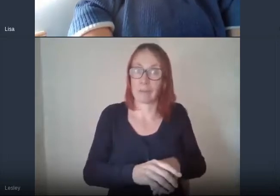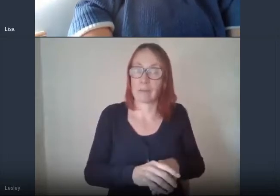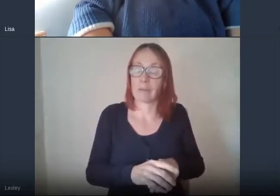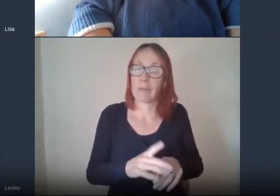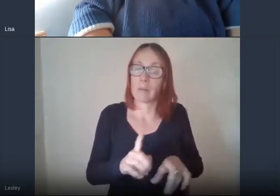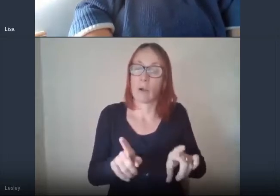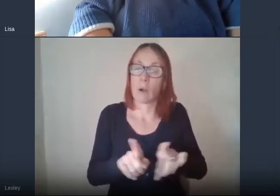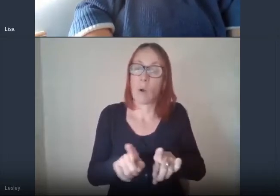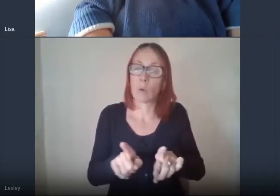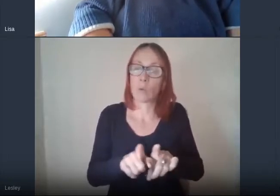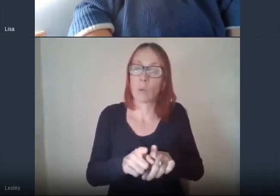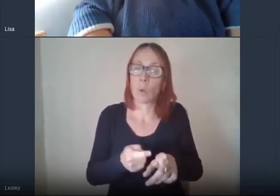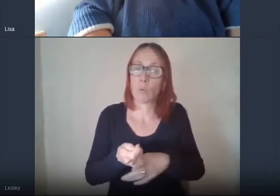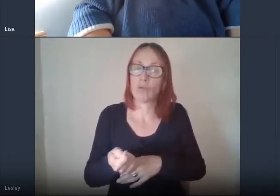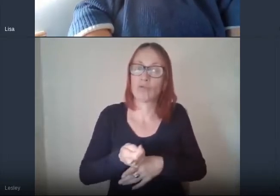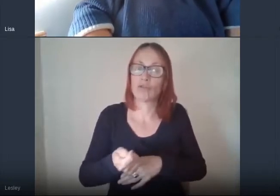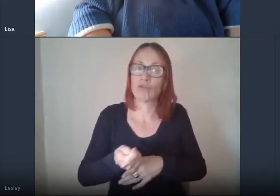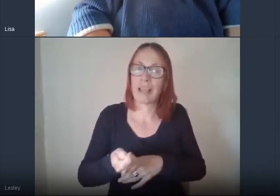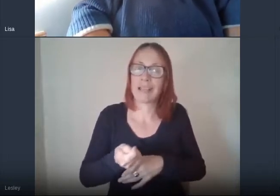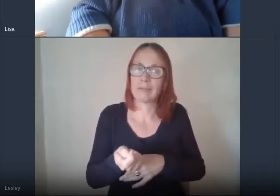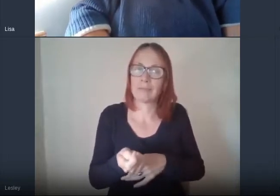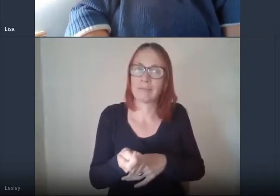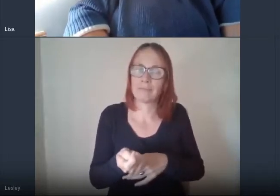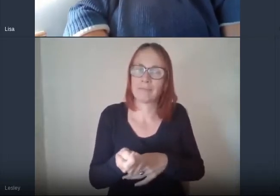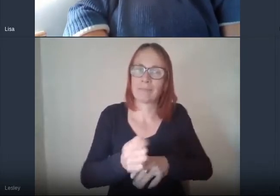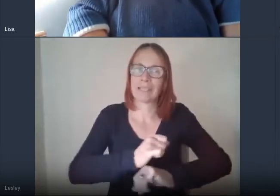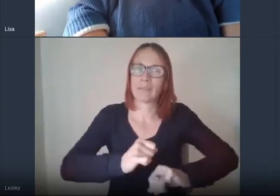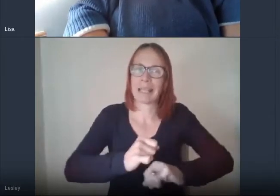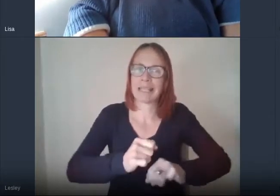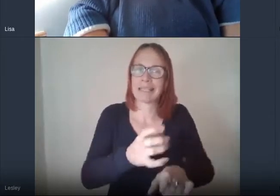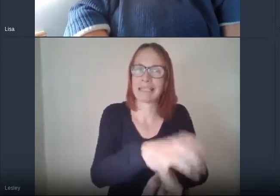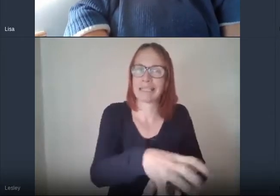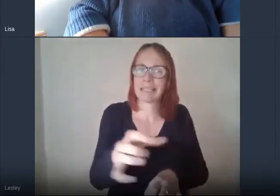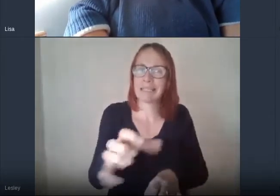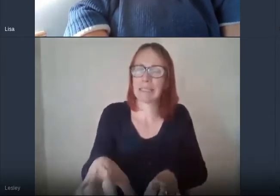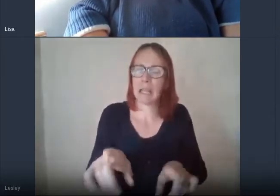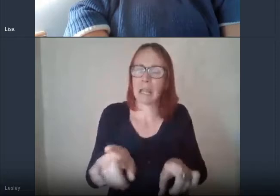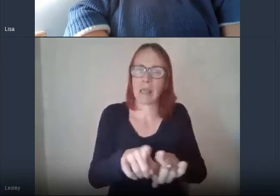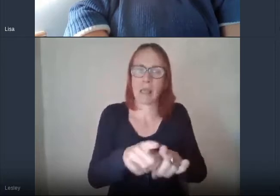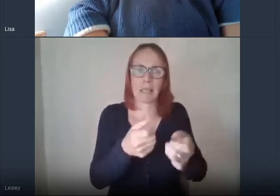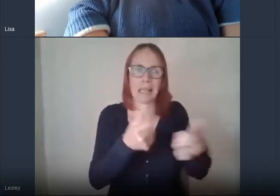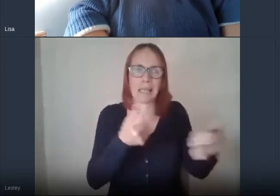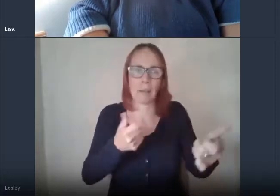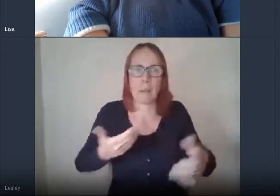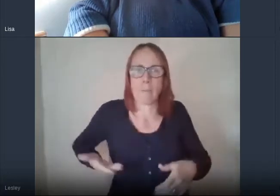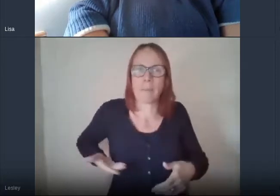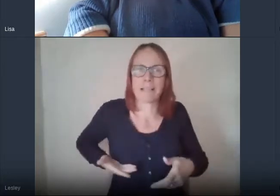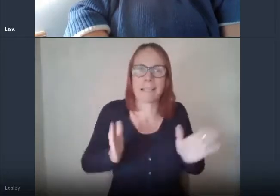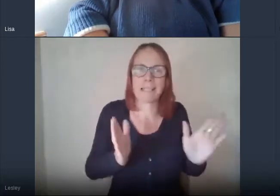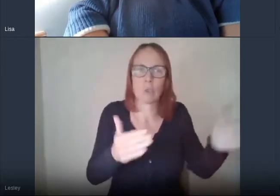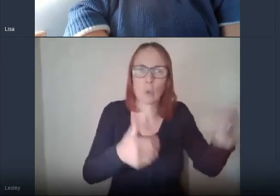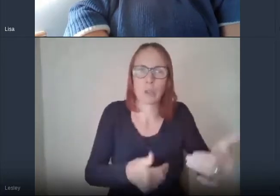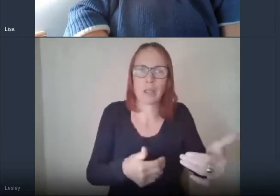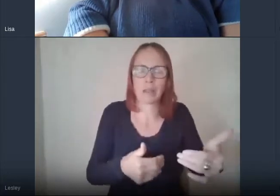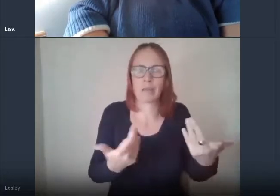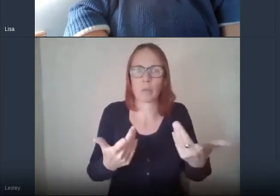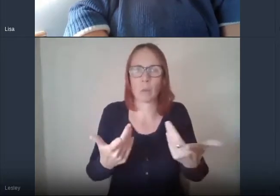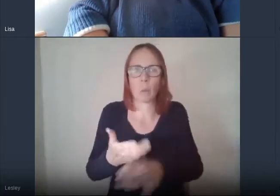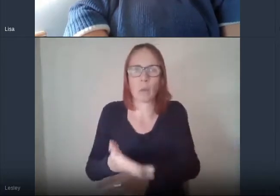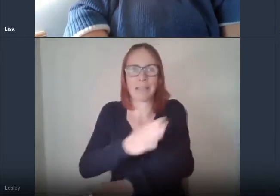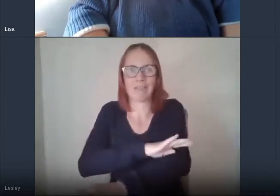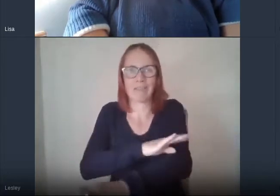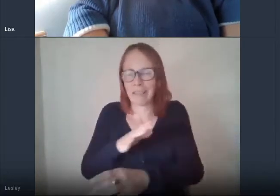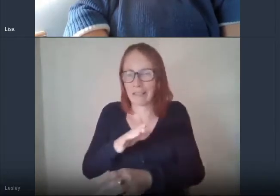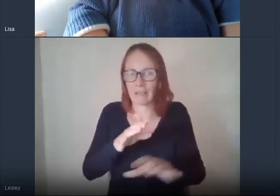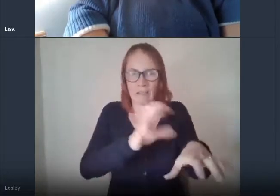rent out space so we have industrial units we have starter port of cabins and we have